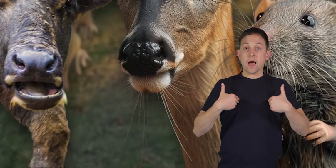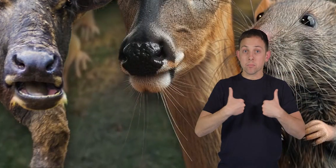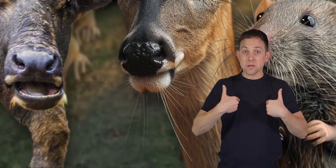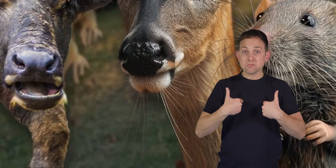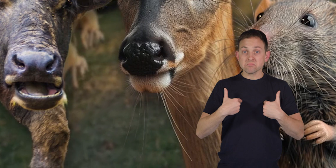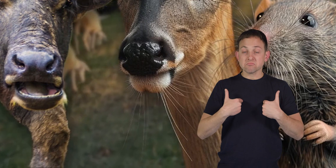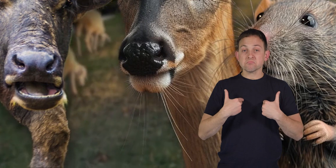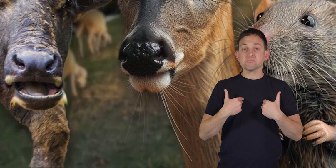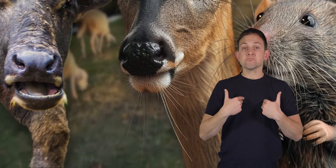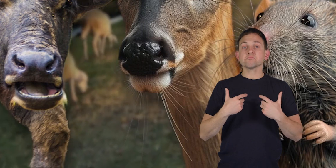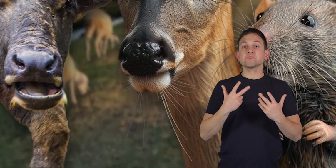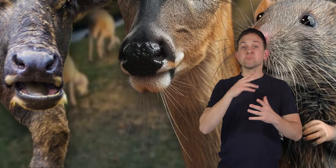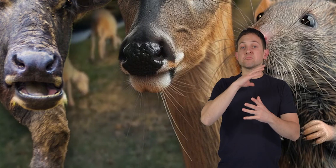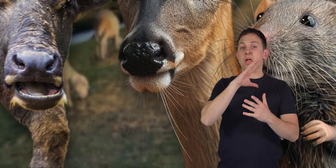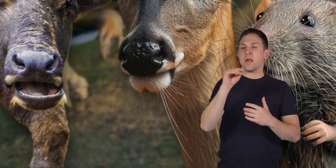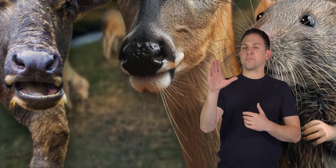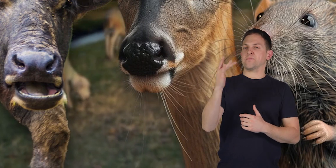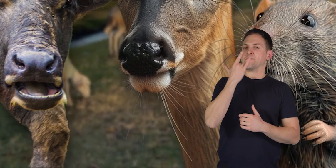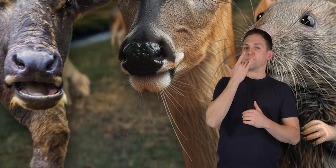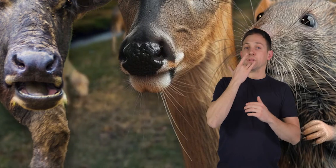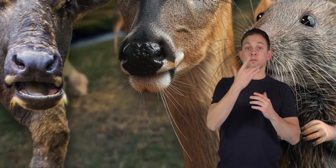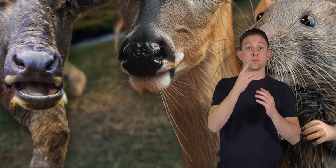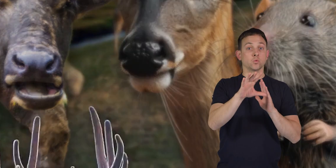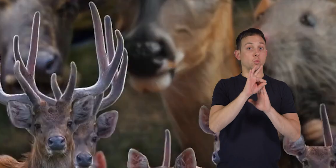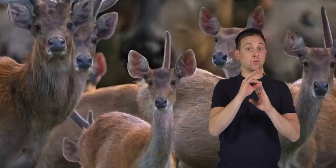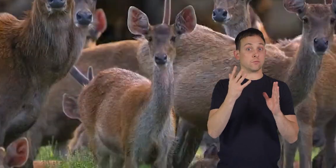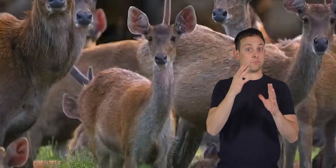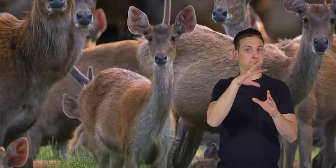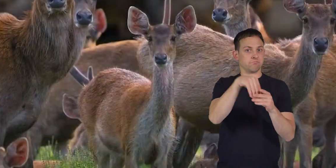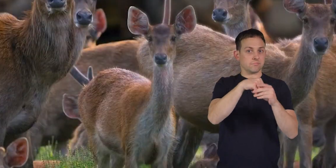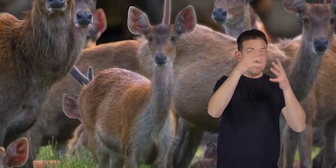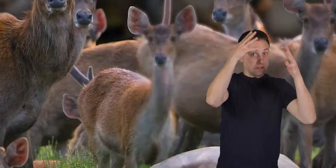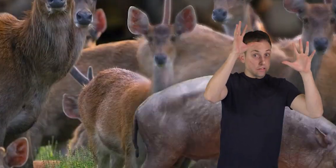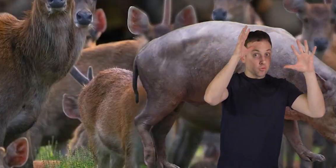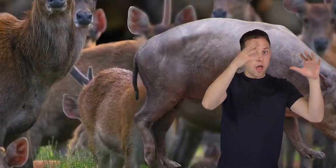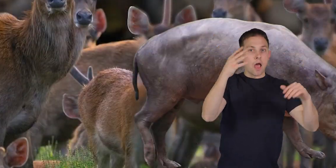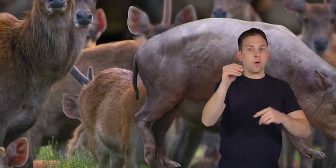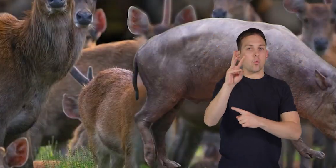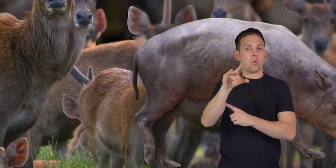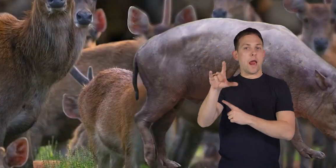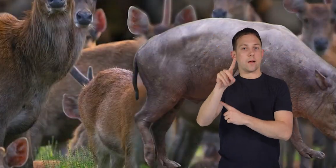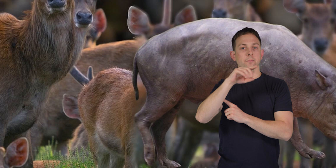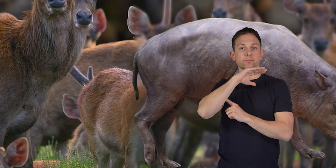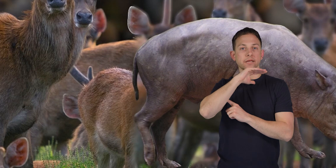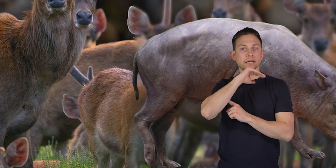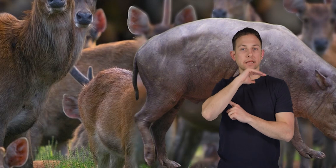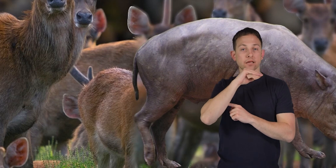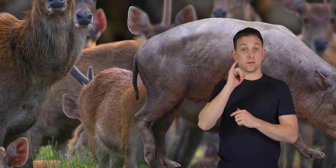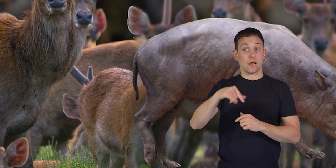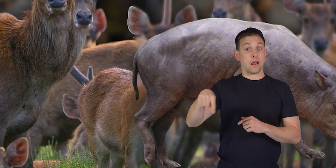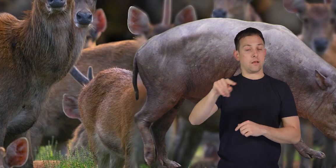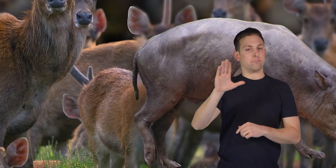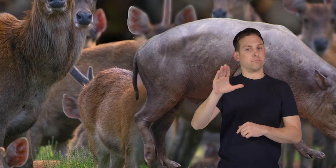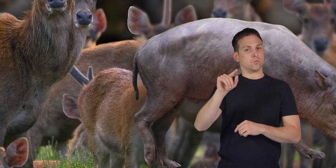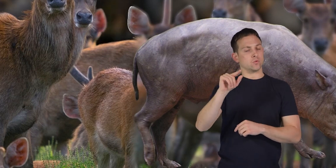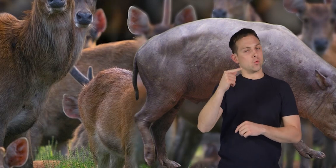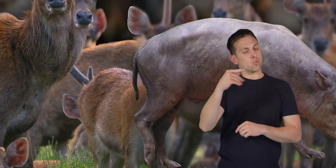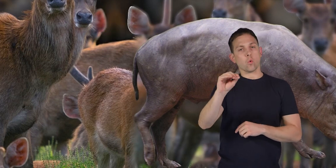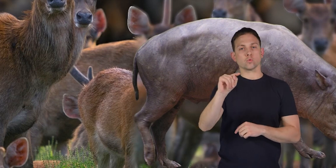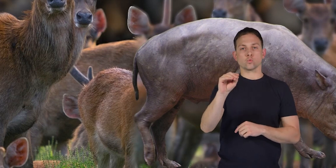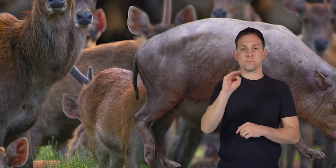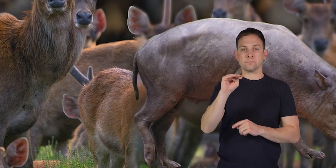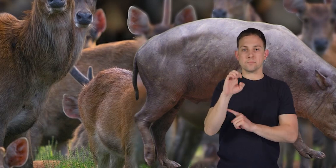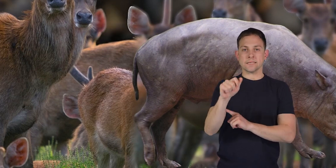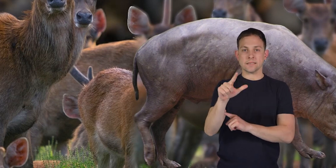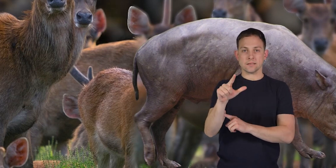variety of animals, and their favorite choices include deer and wild pigs. These are their go-to